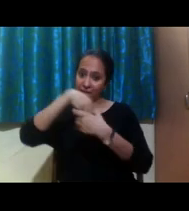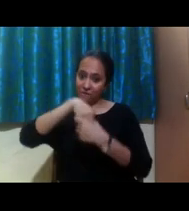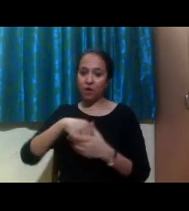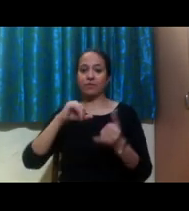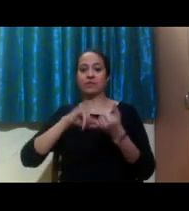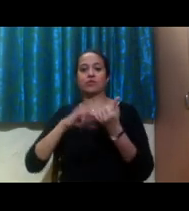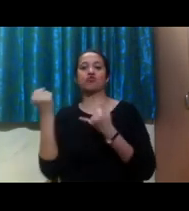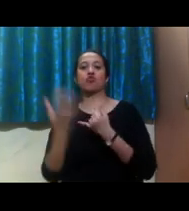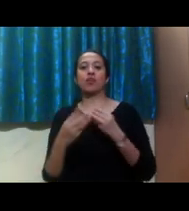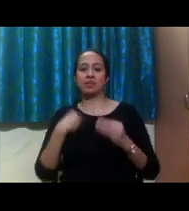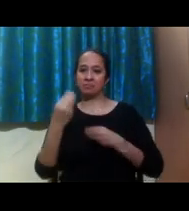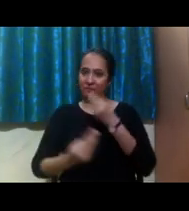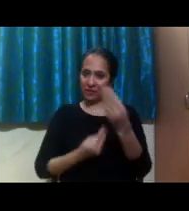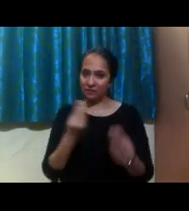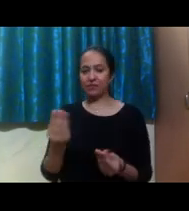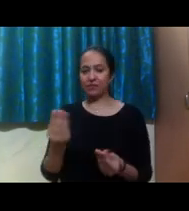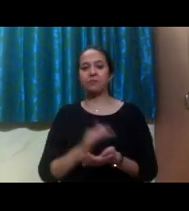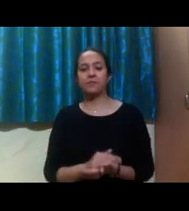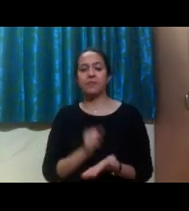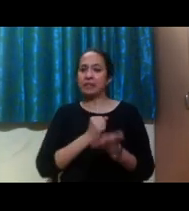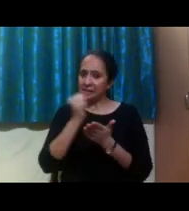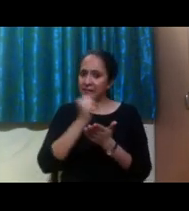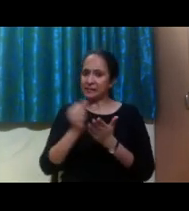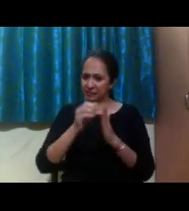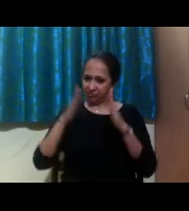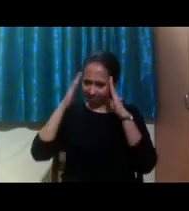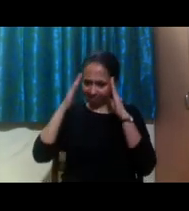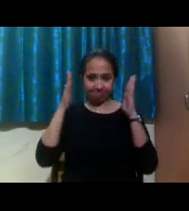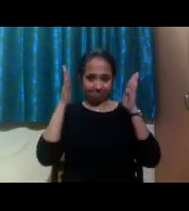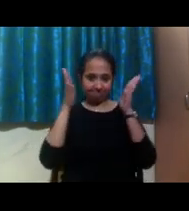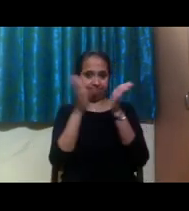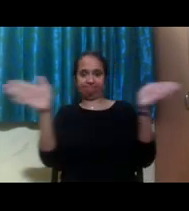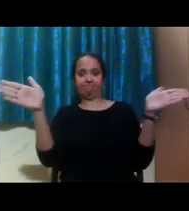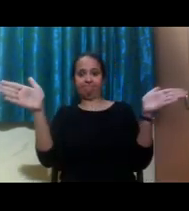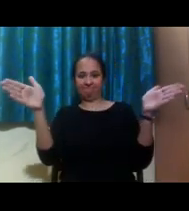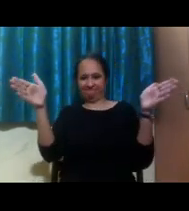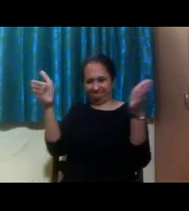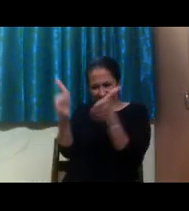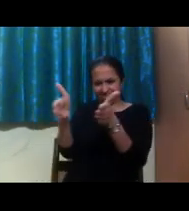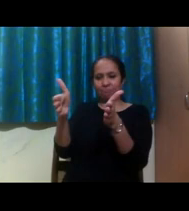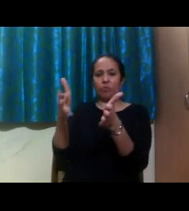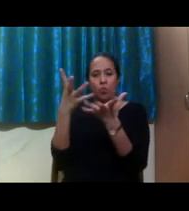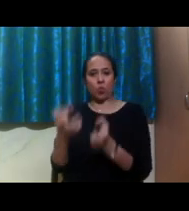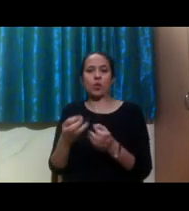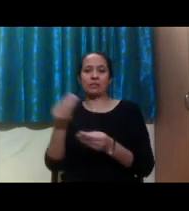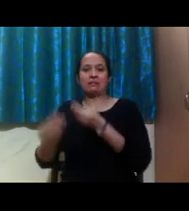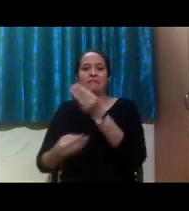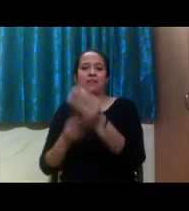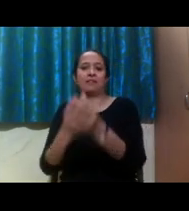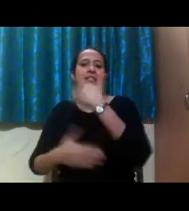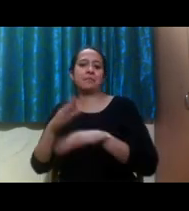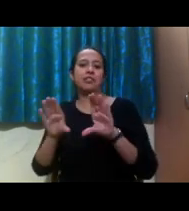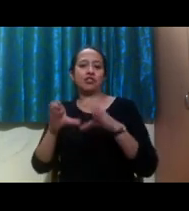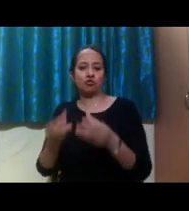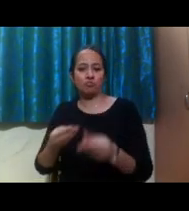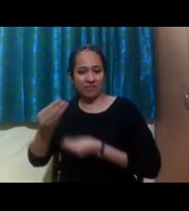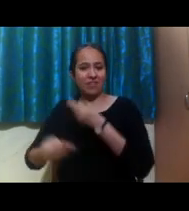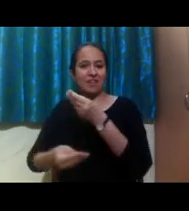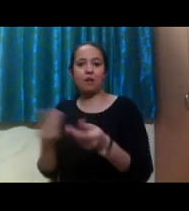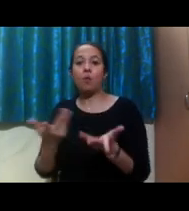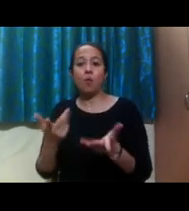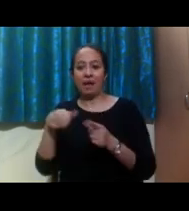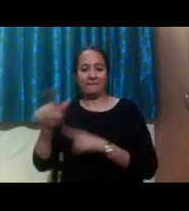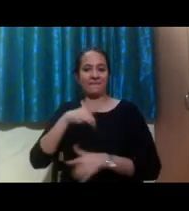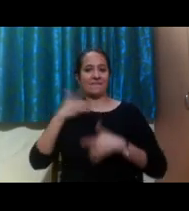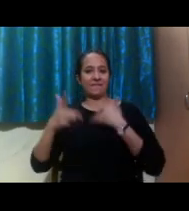outreach, um, and intentional targeting to diverse, um, groups of people, including disabled people to make sure that they are,